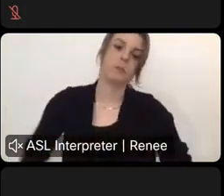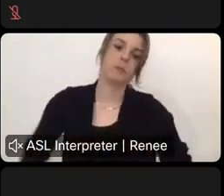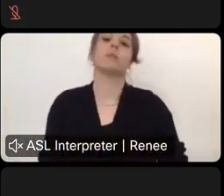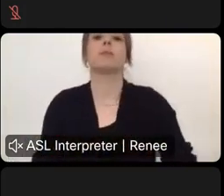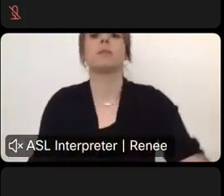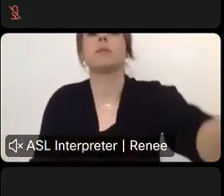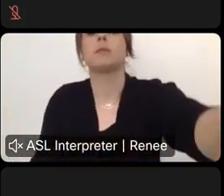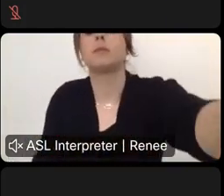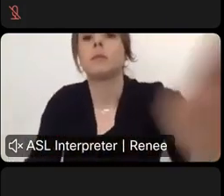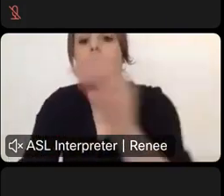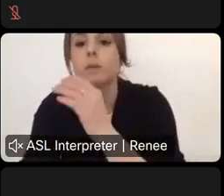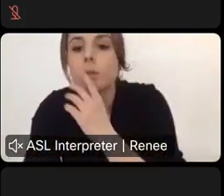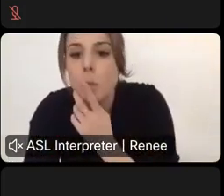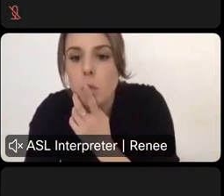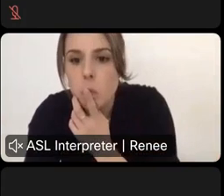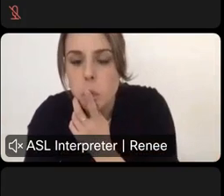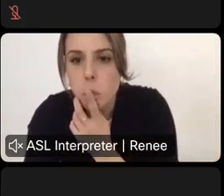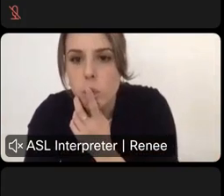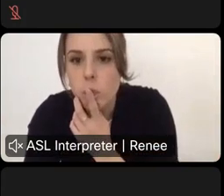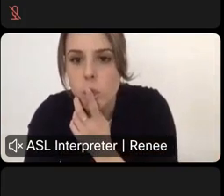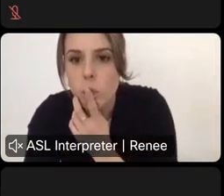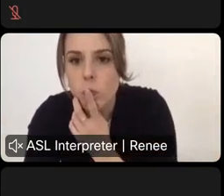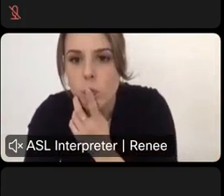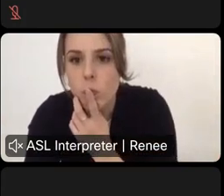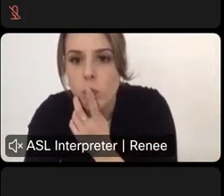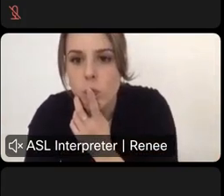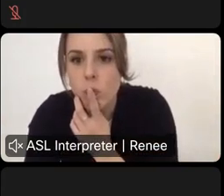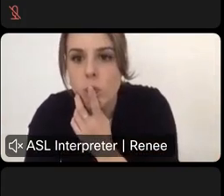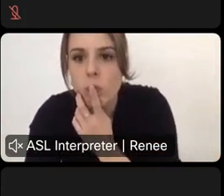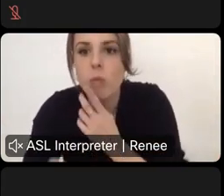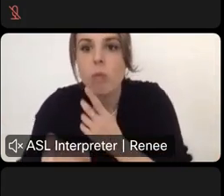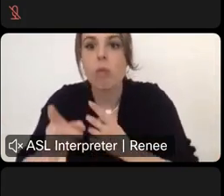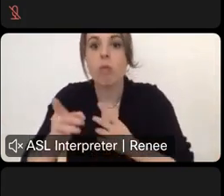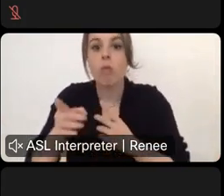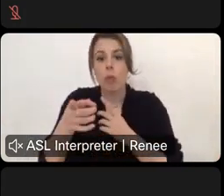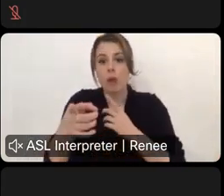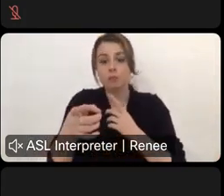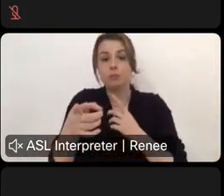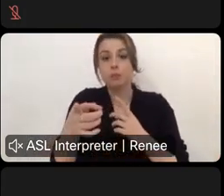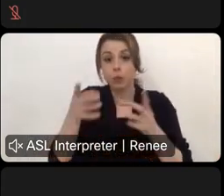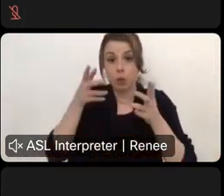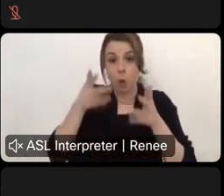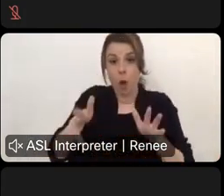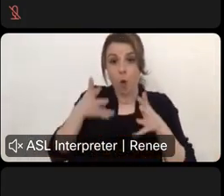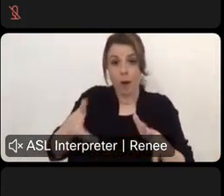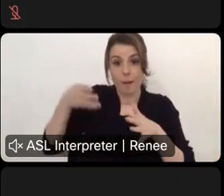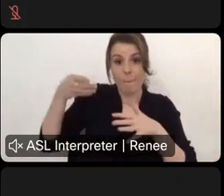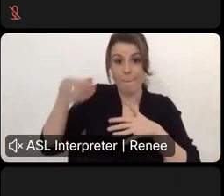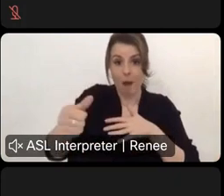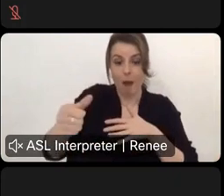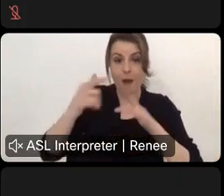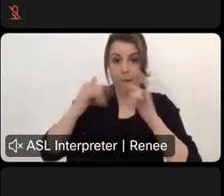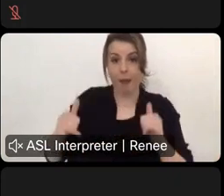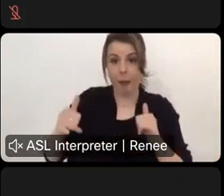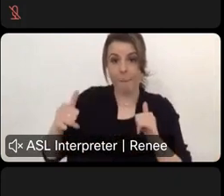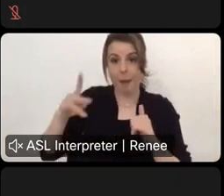Compugen says, when you say that an already purchased annual camping pass will be honored until it expires, what would be the